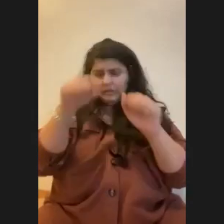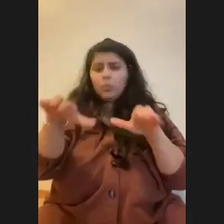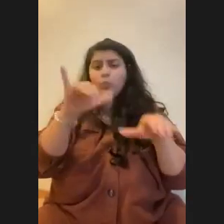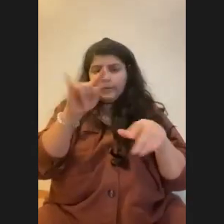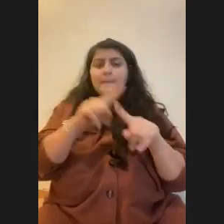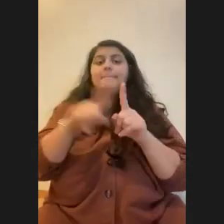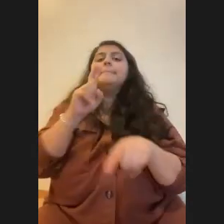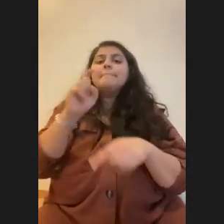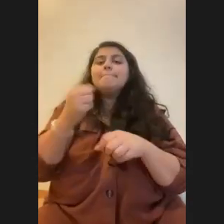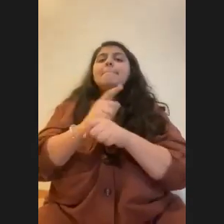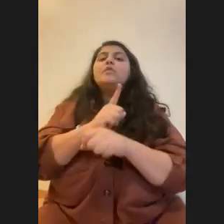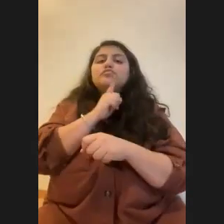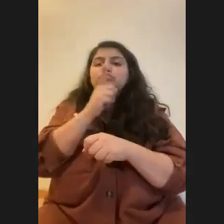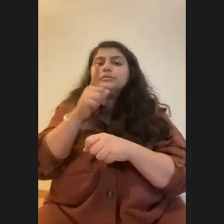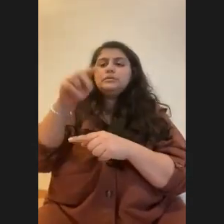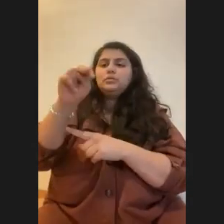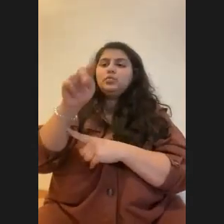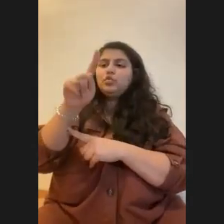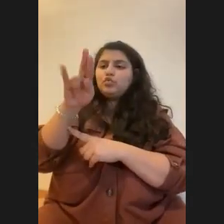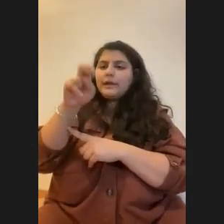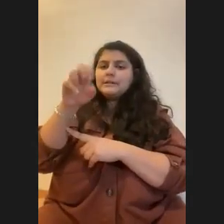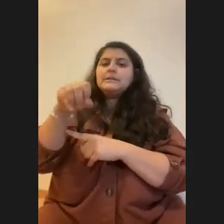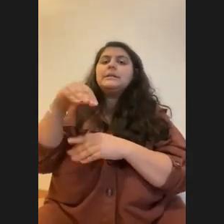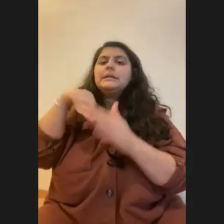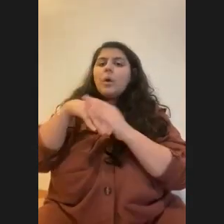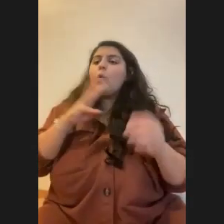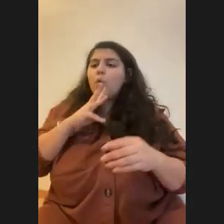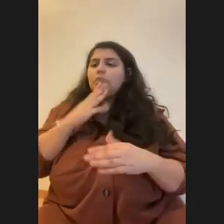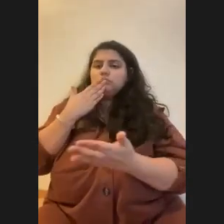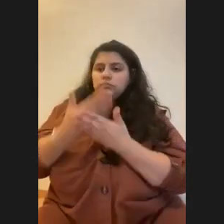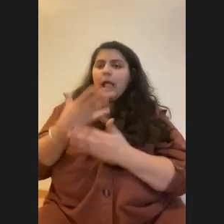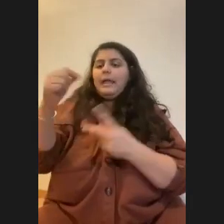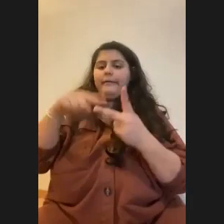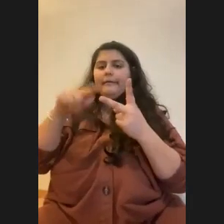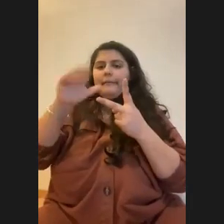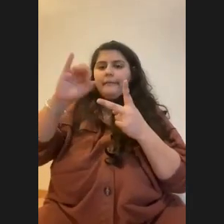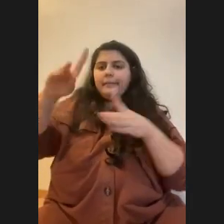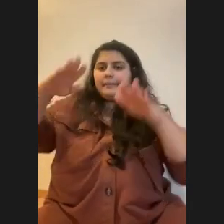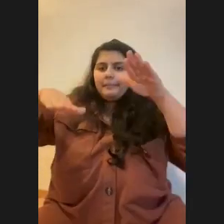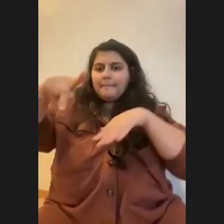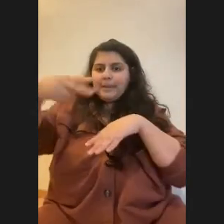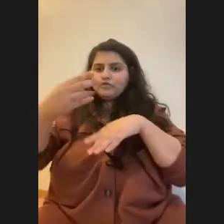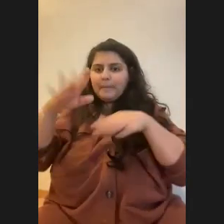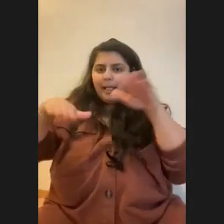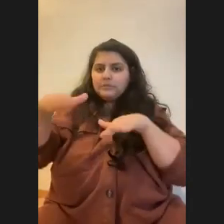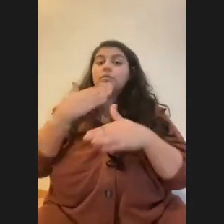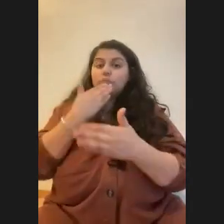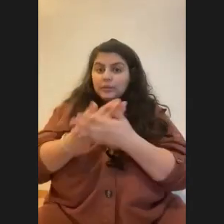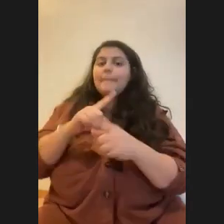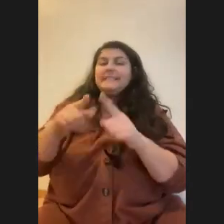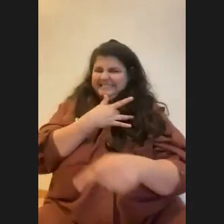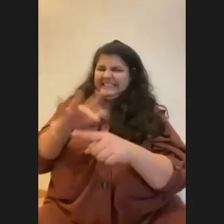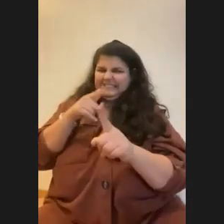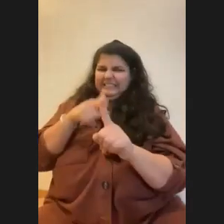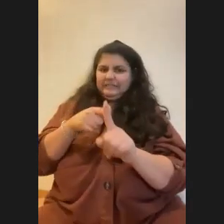make sure that the nutrients in the water are correct. The pH balance is correct. They're very finicky, but the people who can keep them